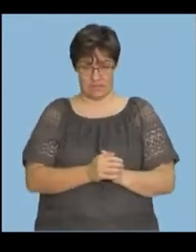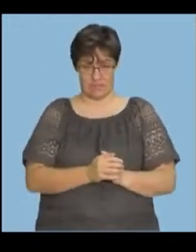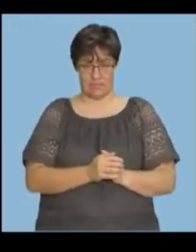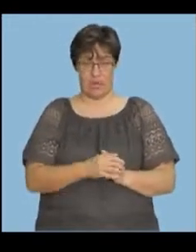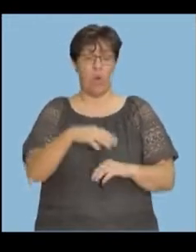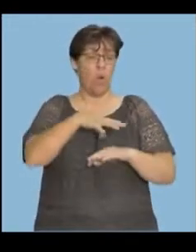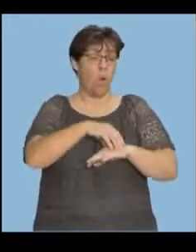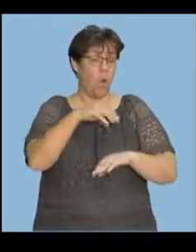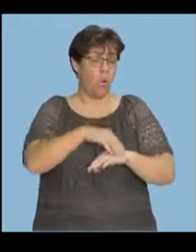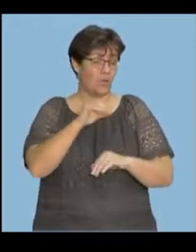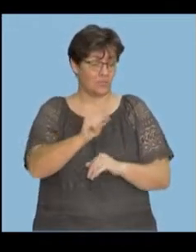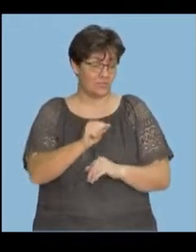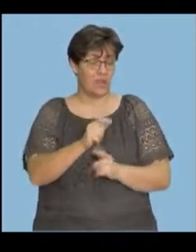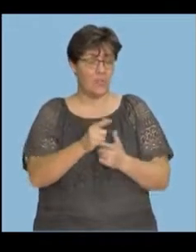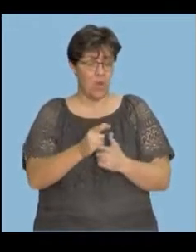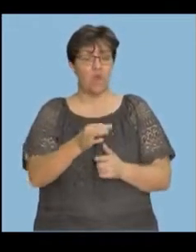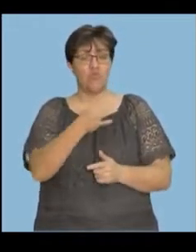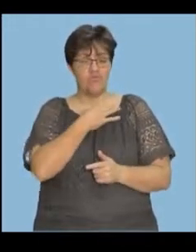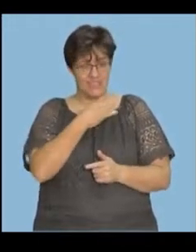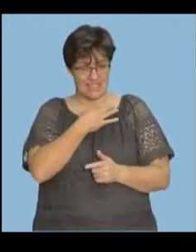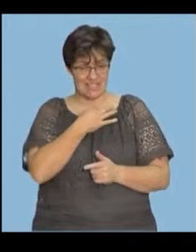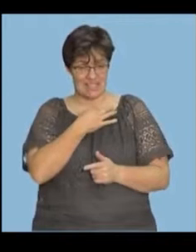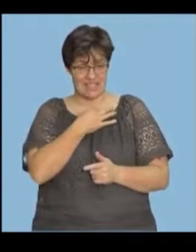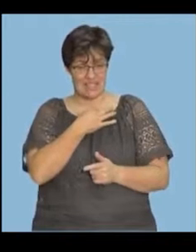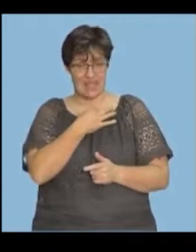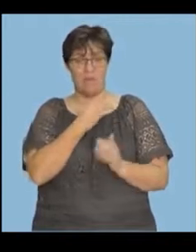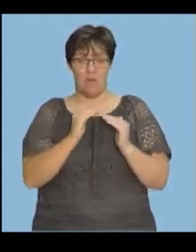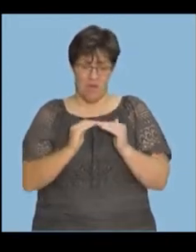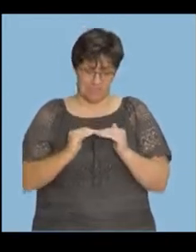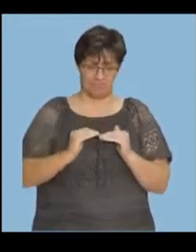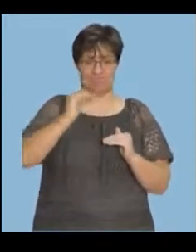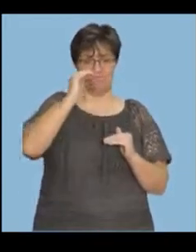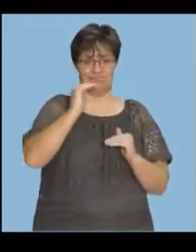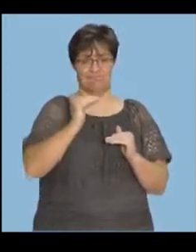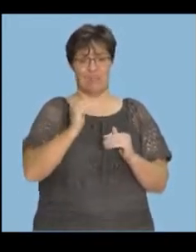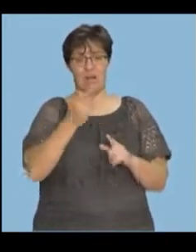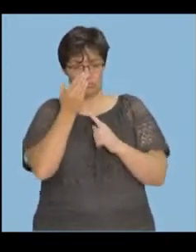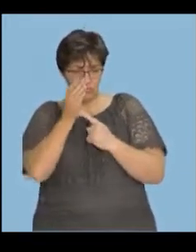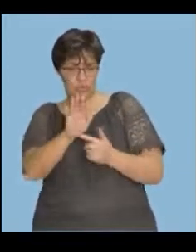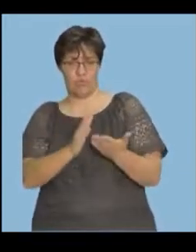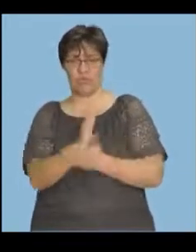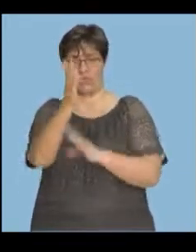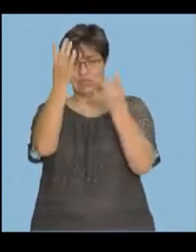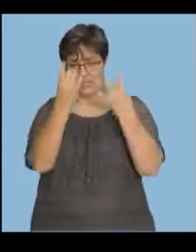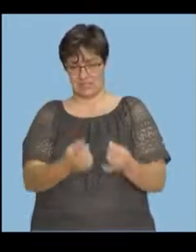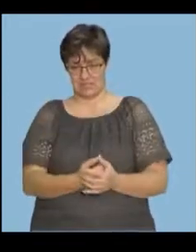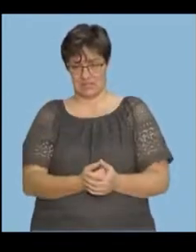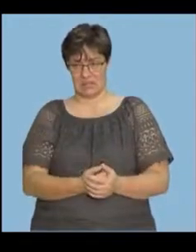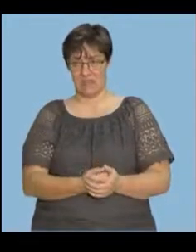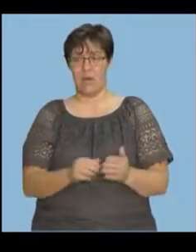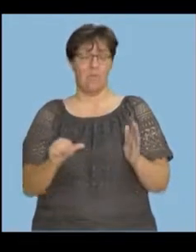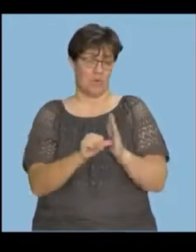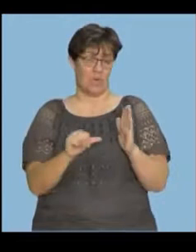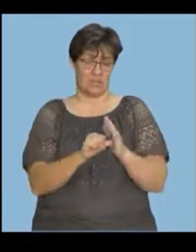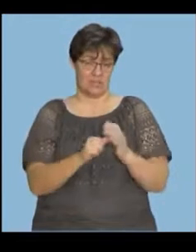get older, your risk of being hospitalized or COVID-19 increases from statistics. This is very important. I